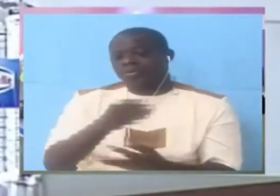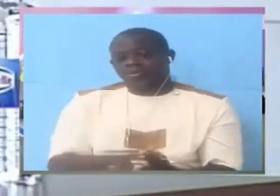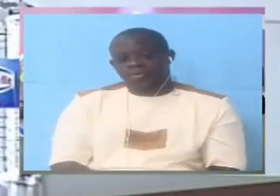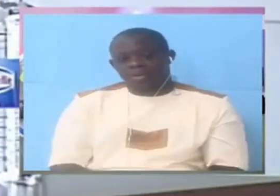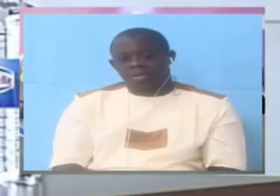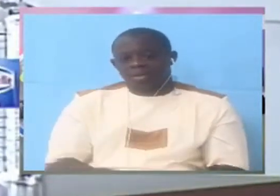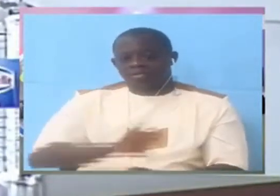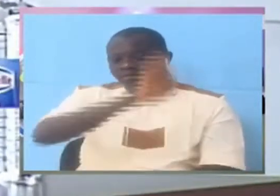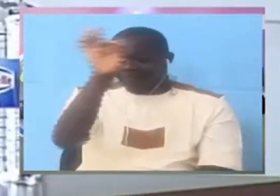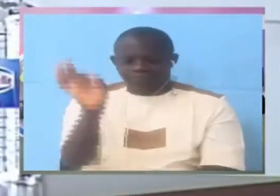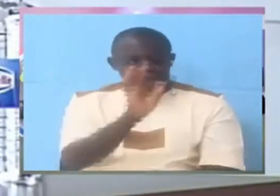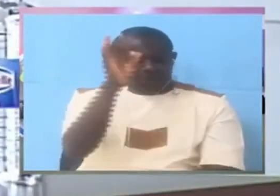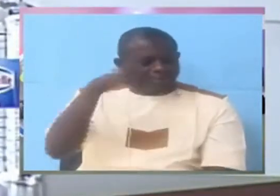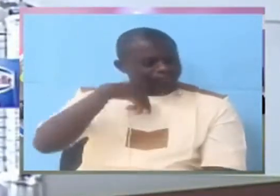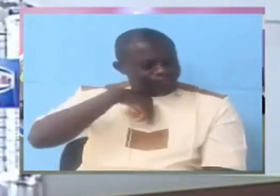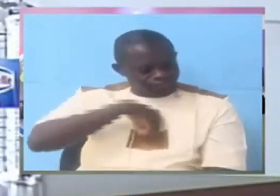It's very sad, isn't it?